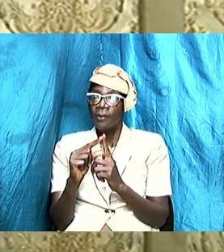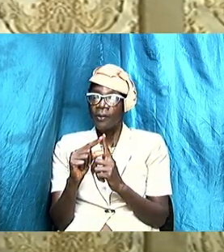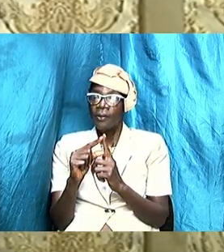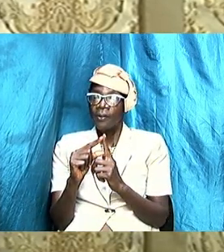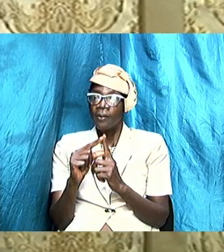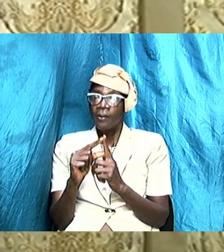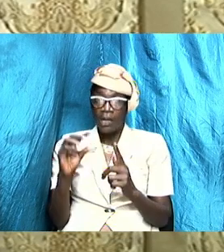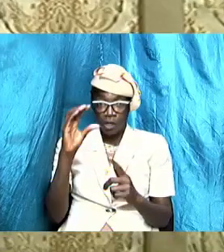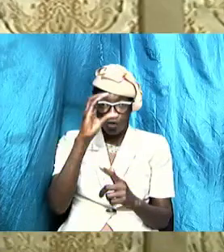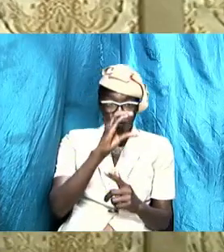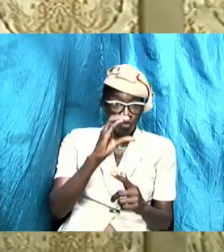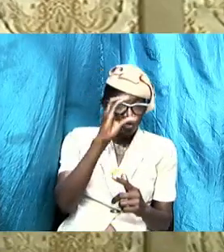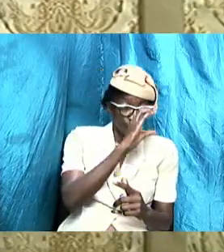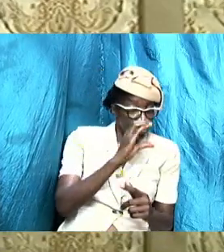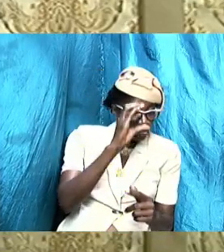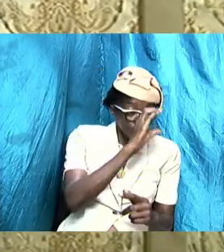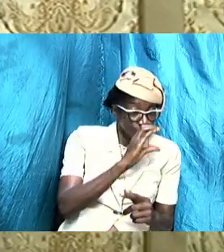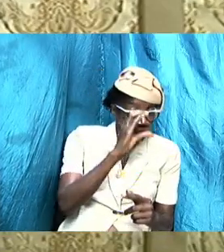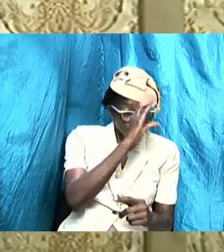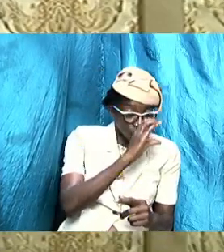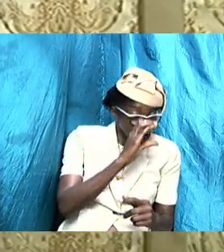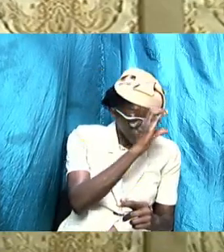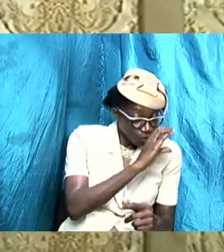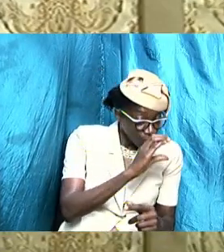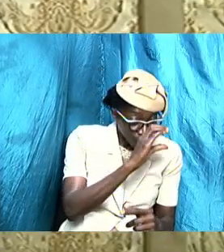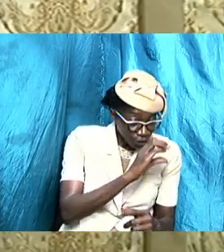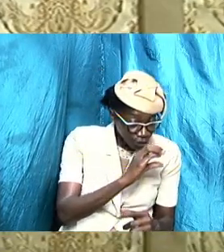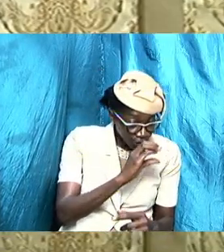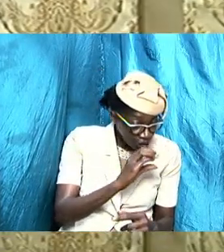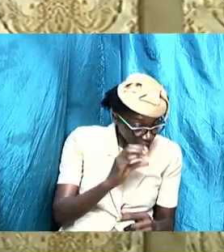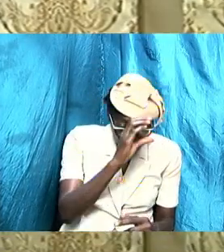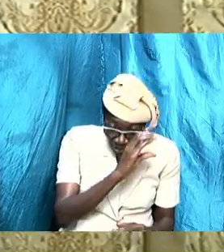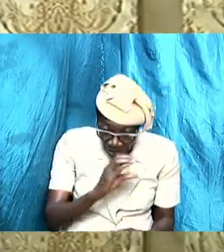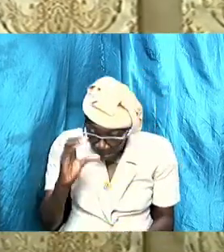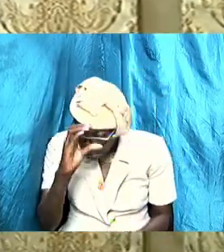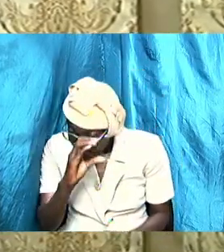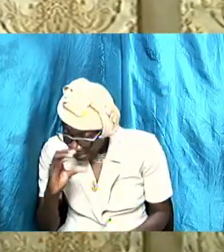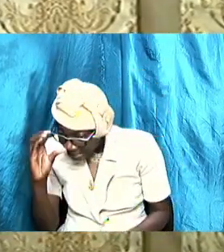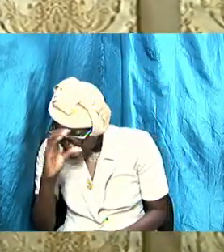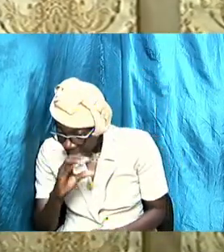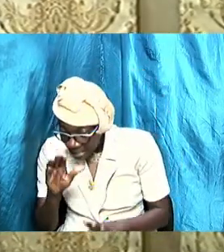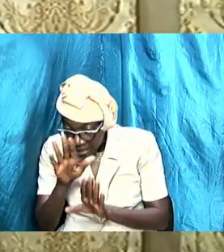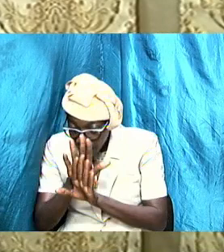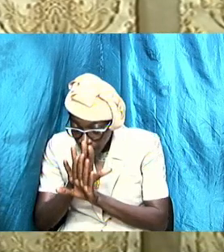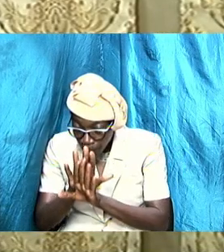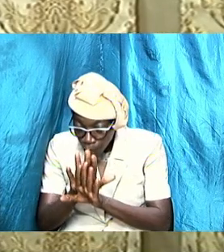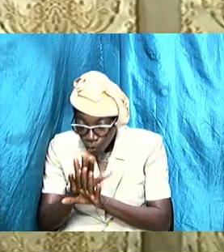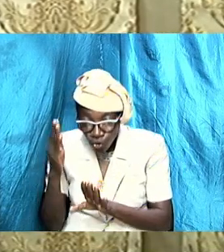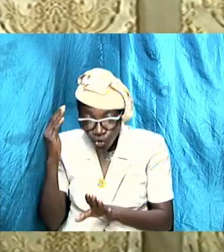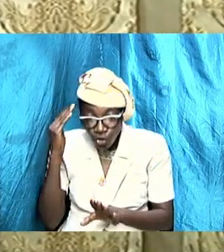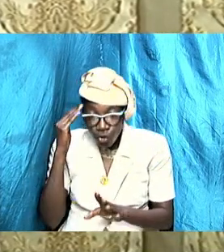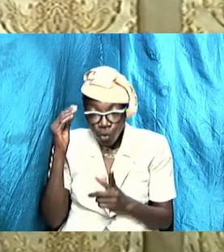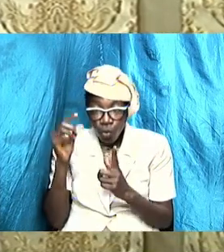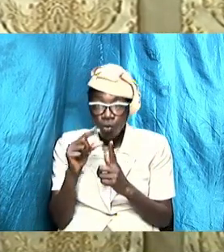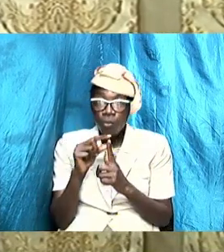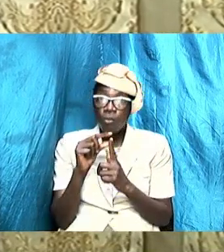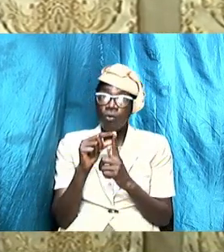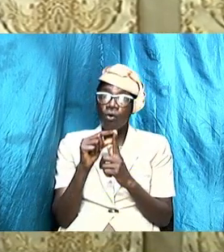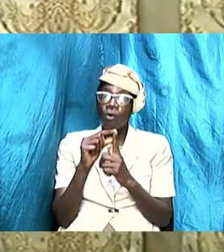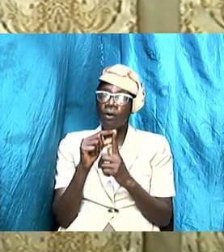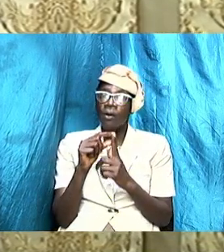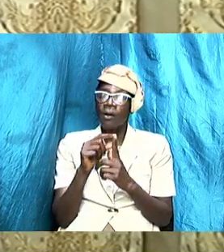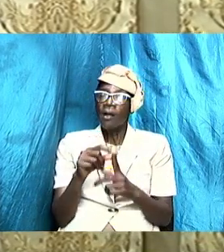search diligently seek push to no more and